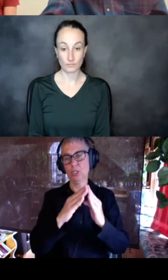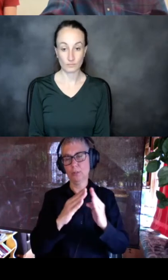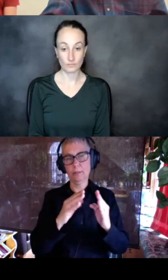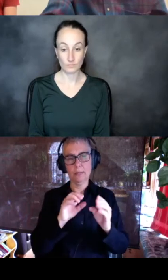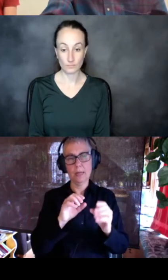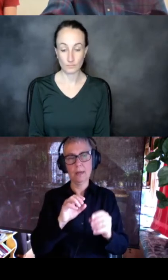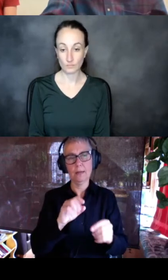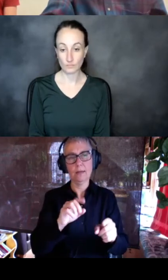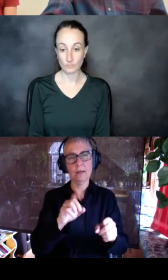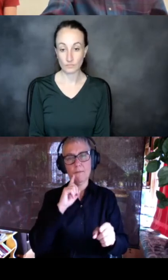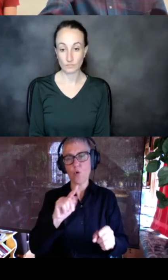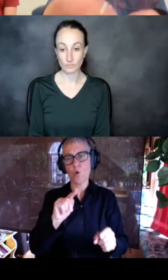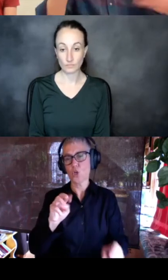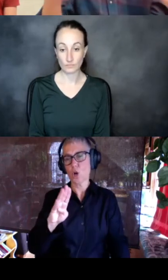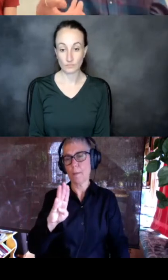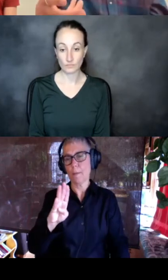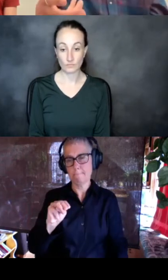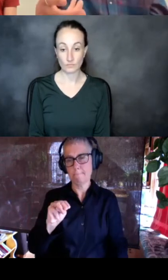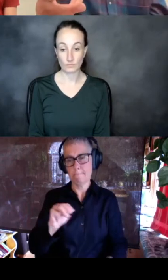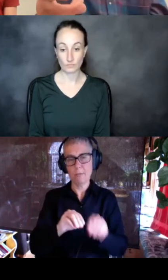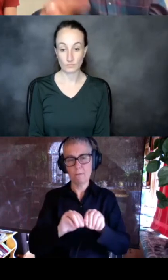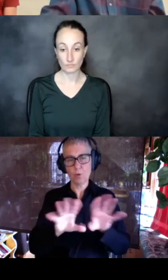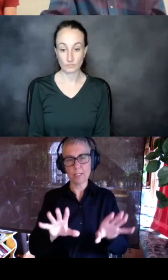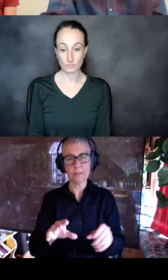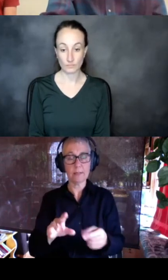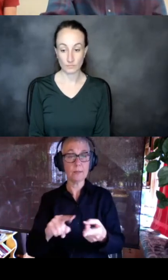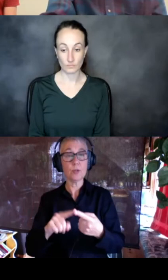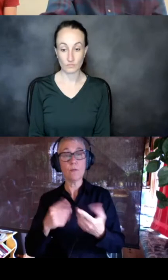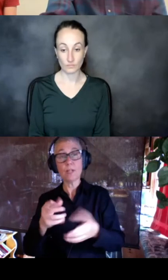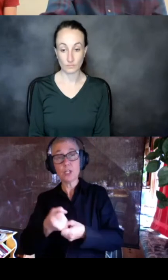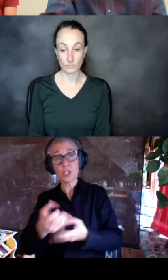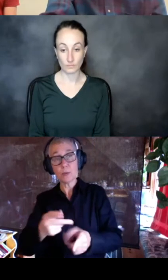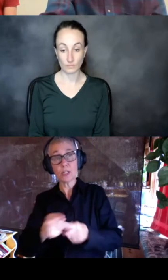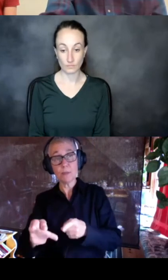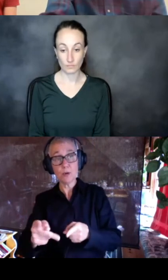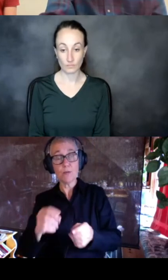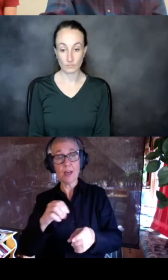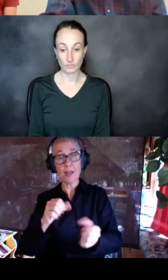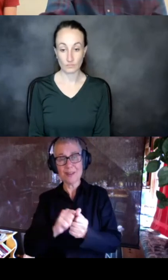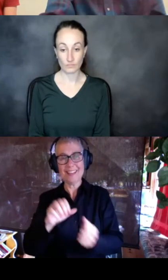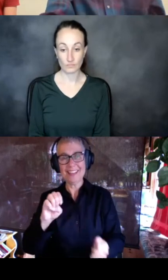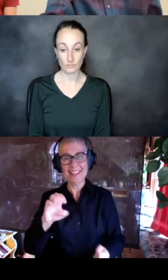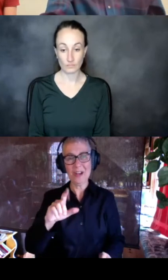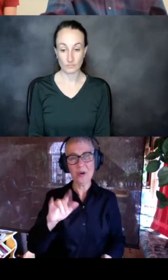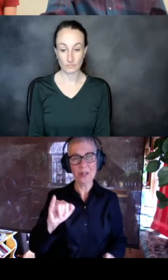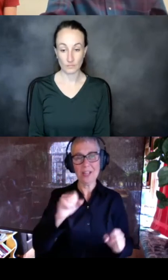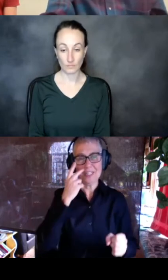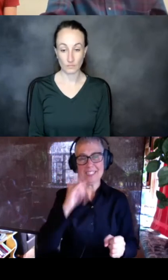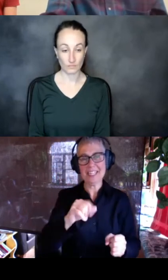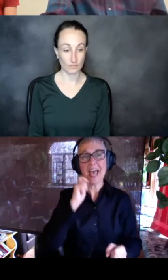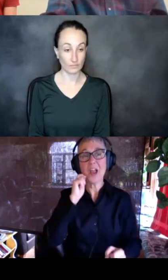fluorescence and so when we expressed and purified this design in e.coli we did get to see this really cool